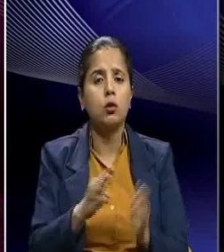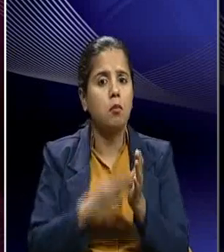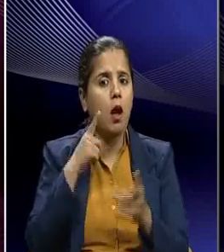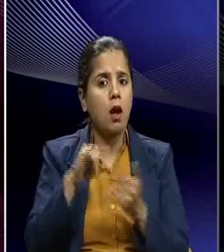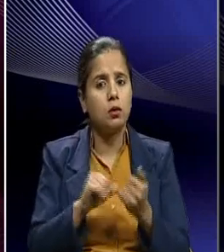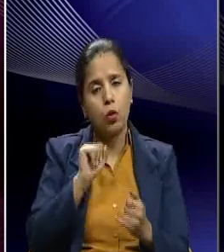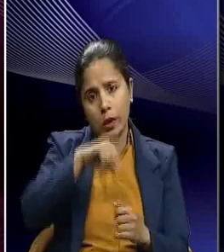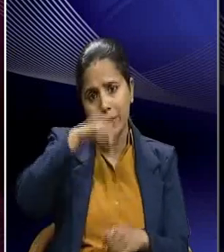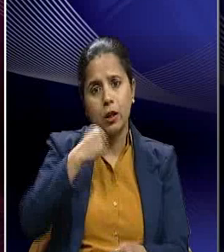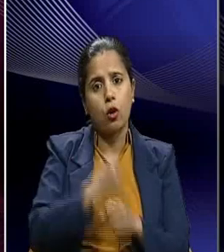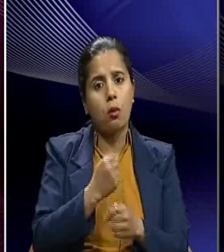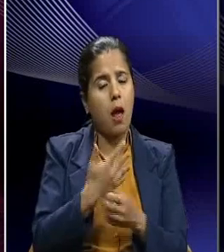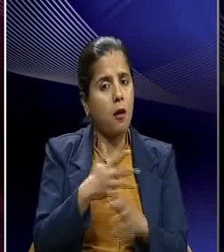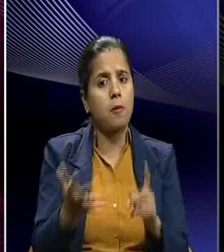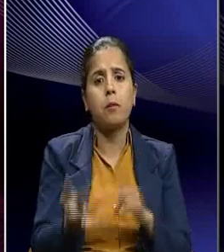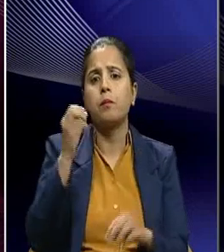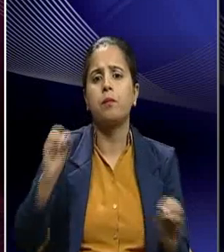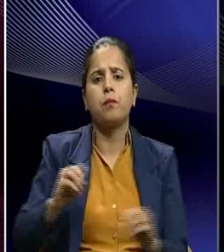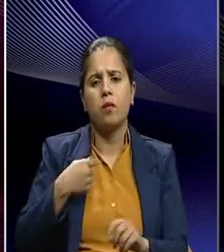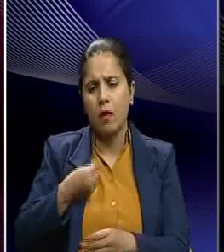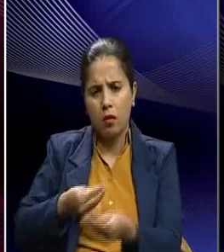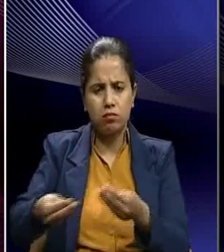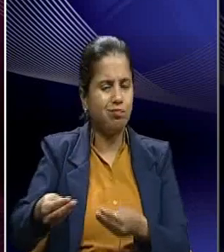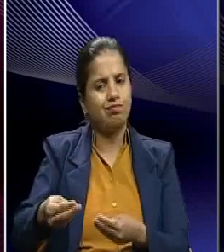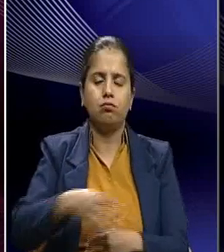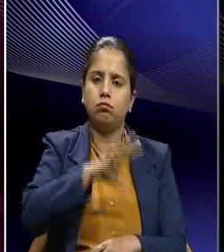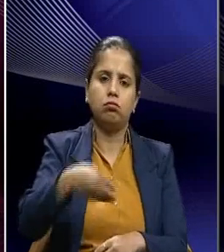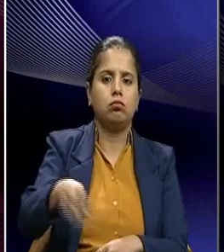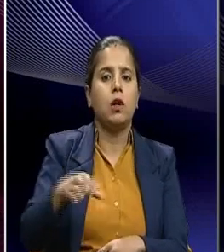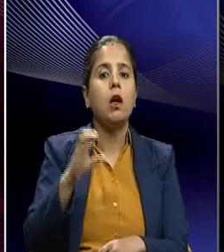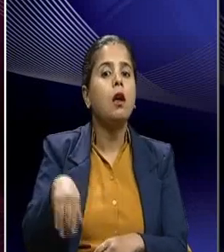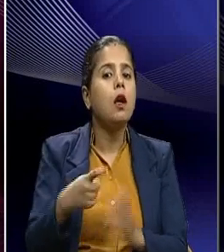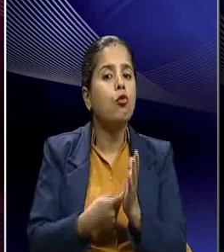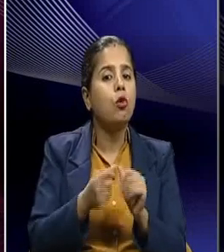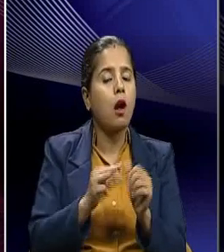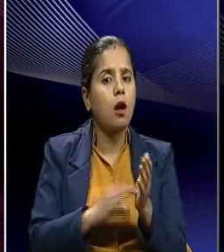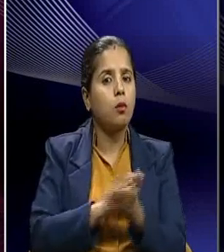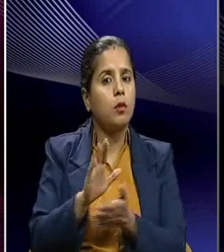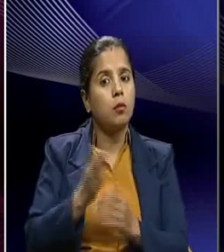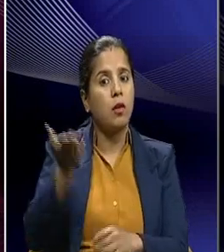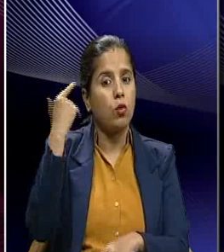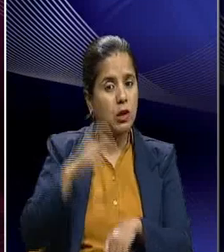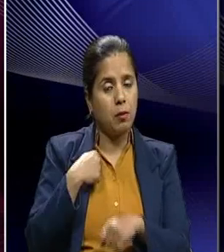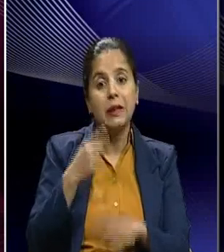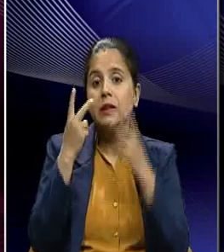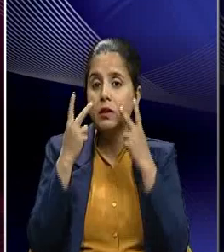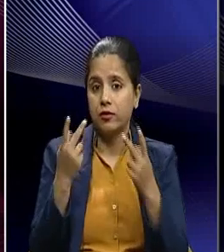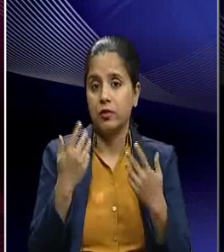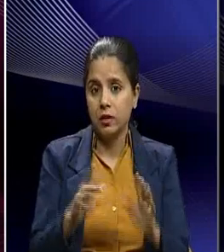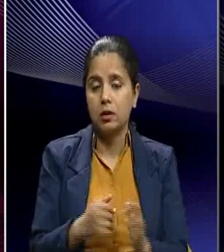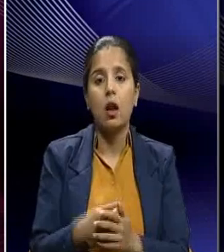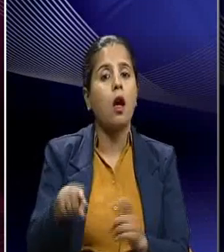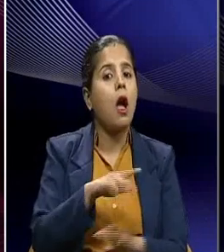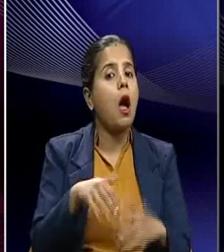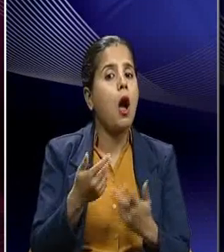Indian government without receiving any compensation. So, Ramchandra Goha has pointed that out and we also have seen that